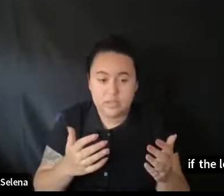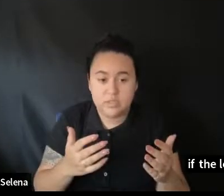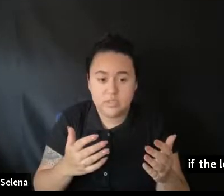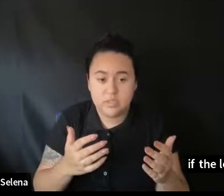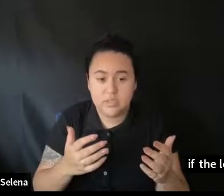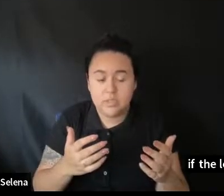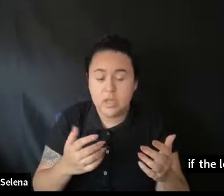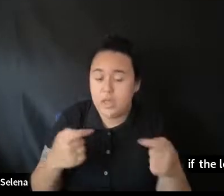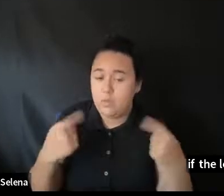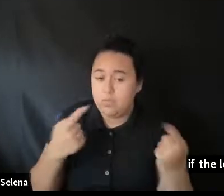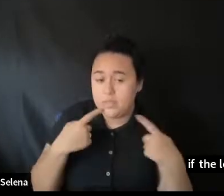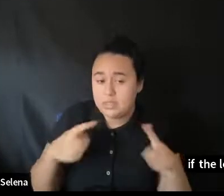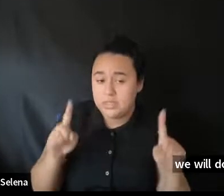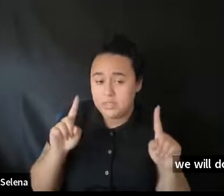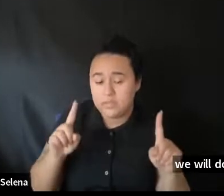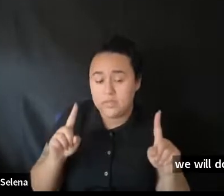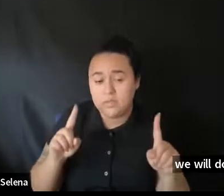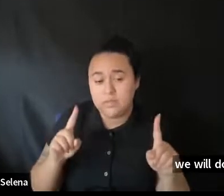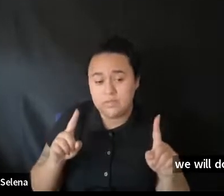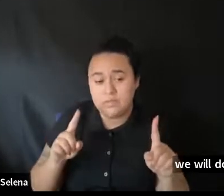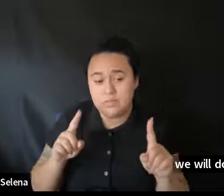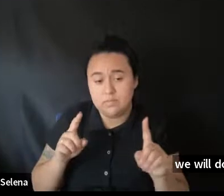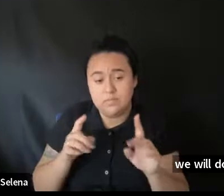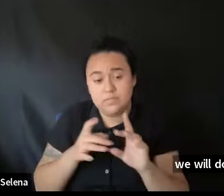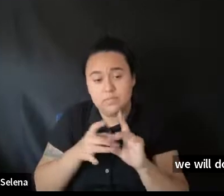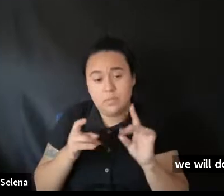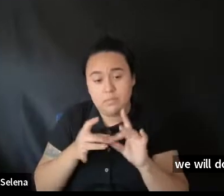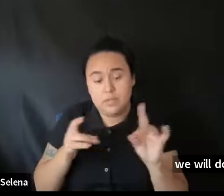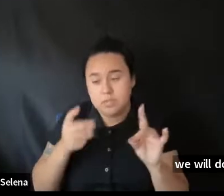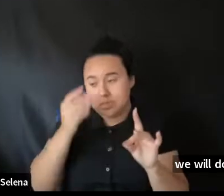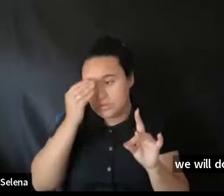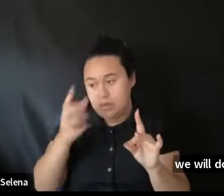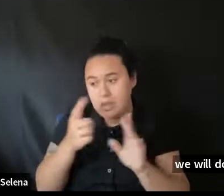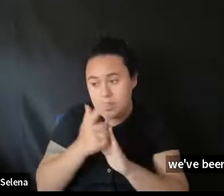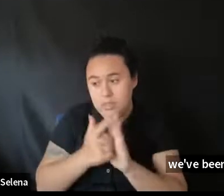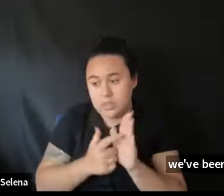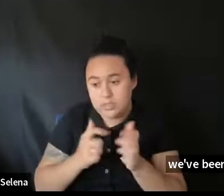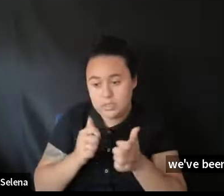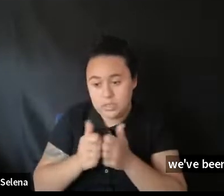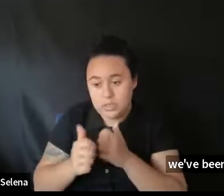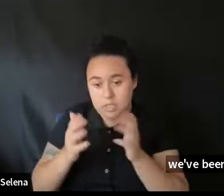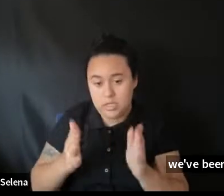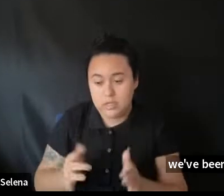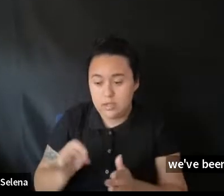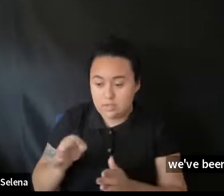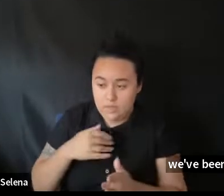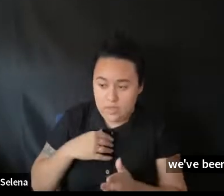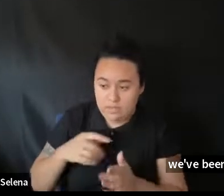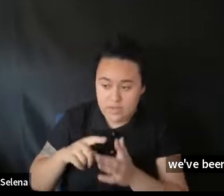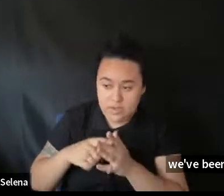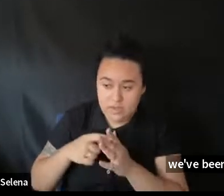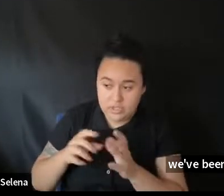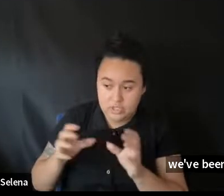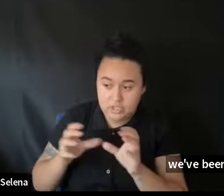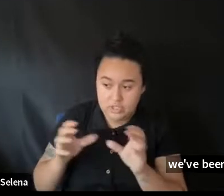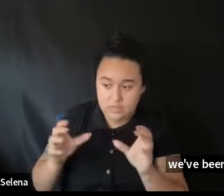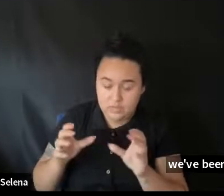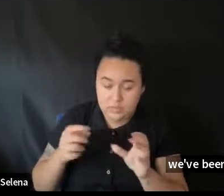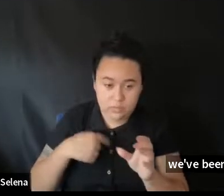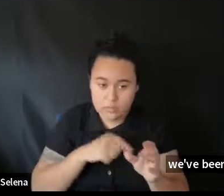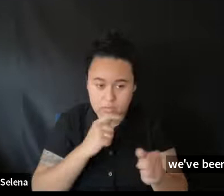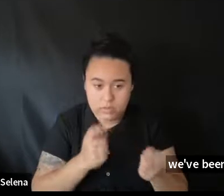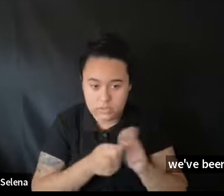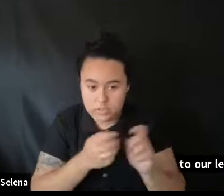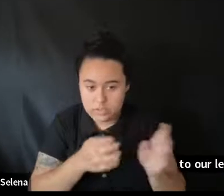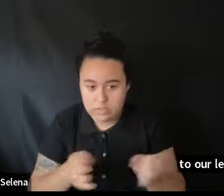quite. Successful. At. At messaging this. To our legislator. That if you have. An initial. Certification letter. We're not going to change. The